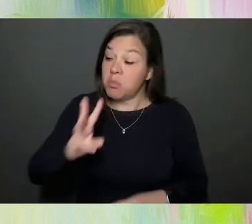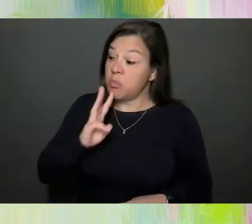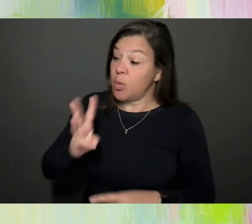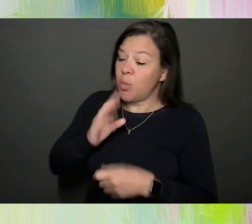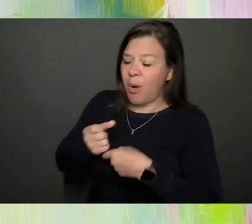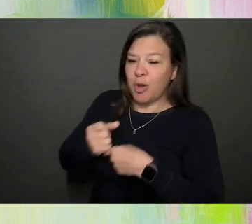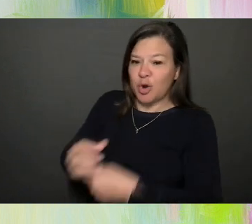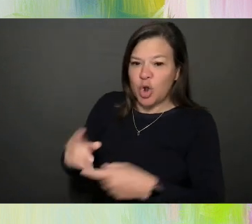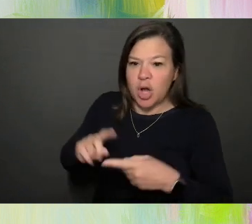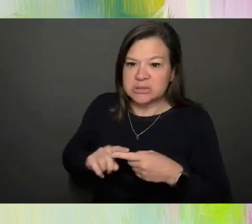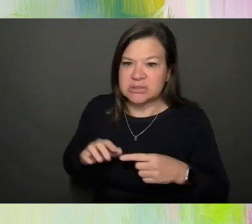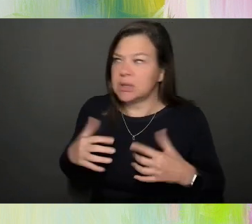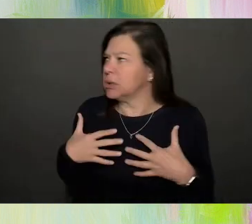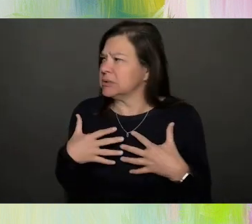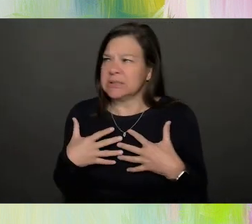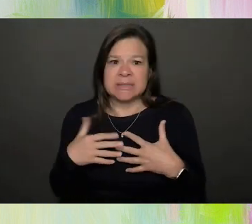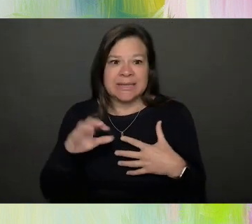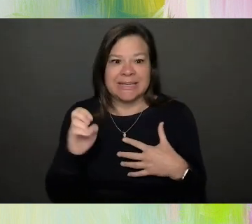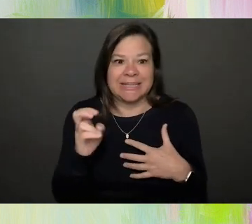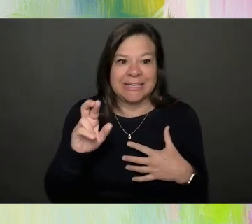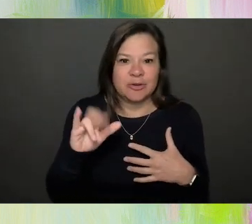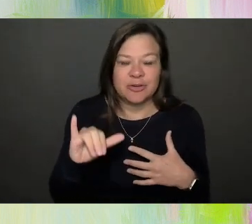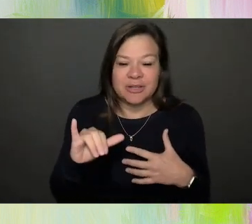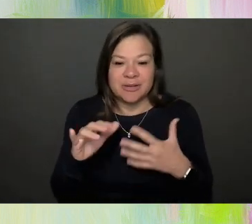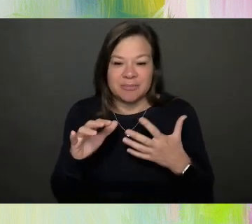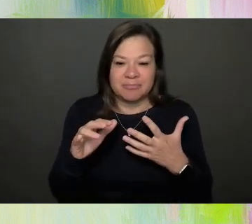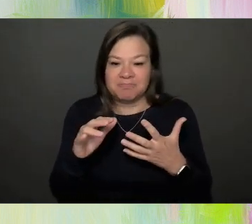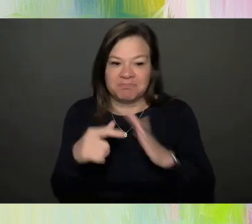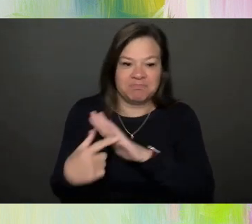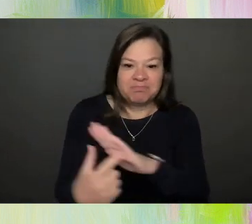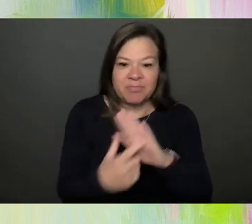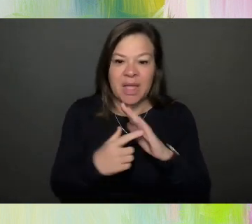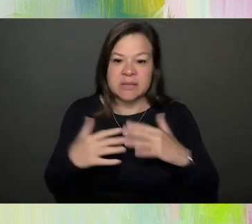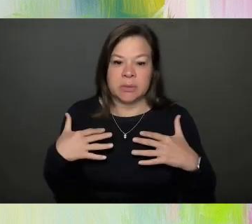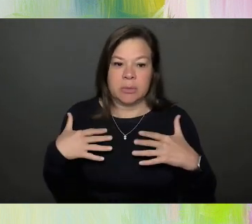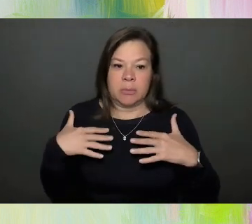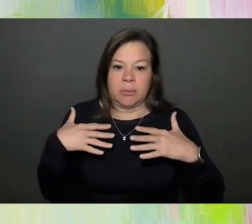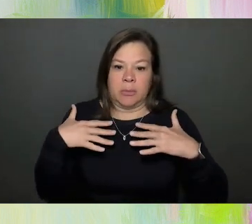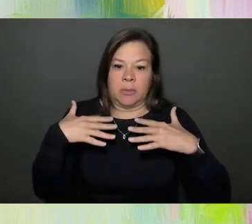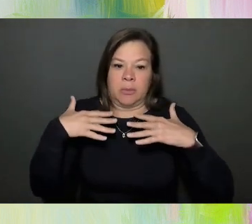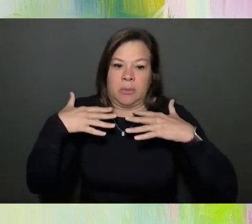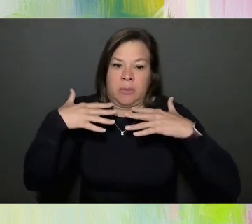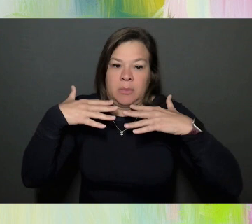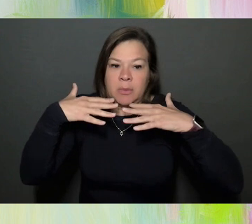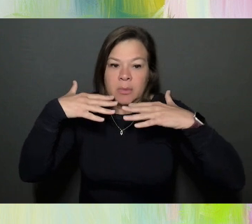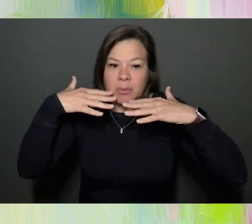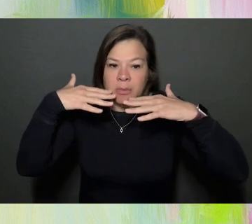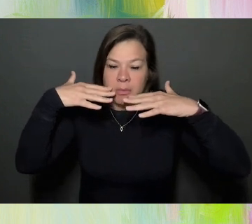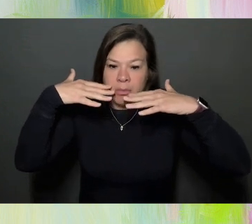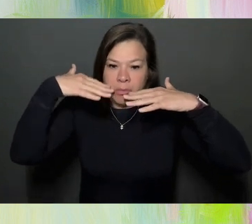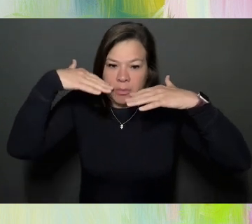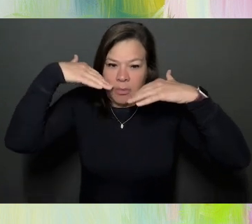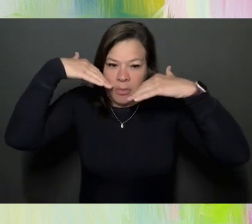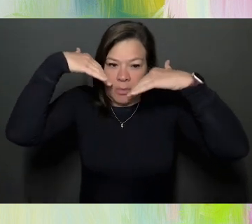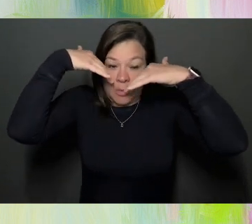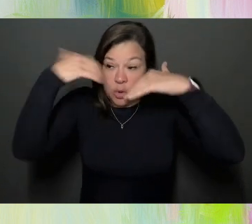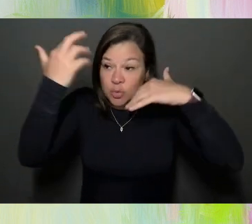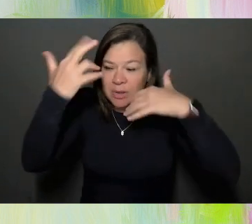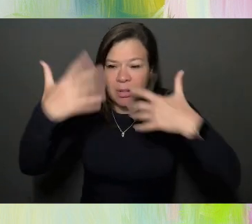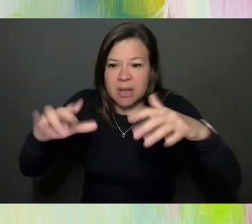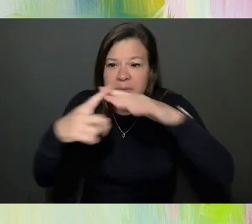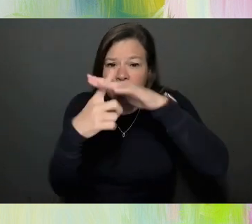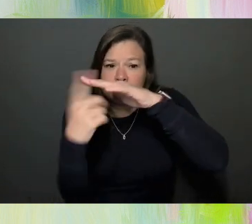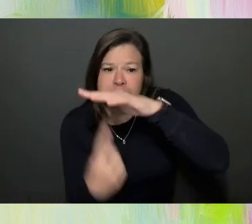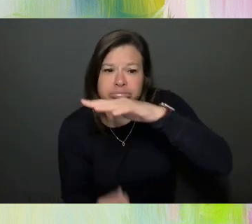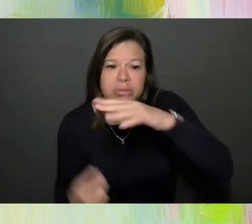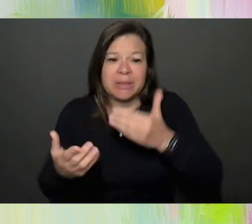anxiety because as it creeps up to the lips and the eyes, you're reminded of how close to drowning you are. You can feel the